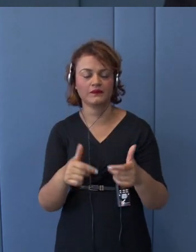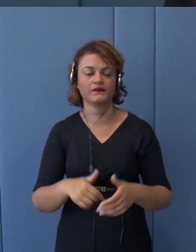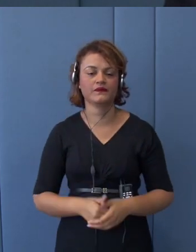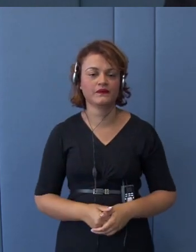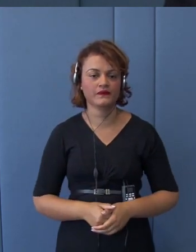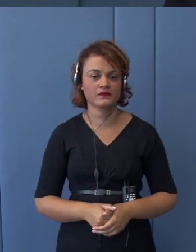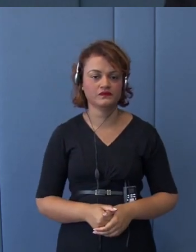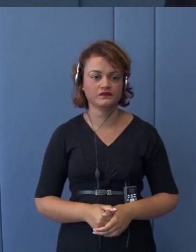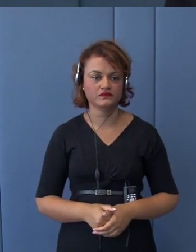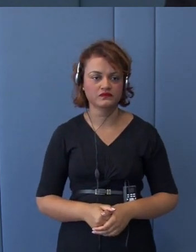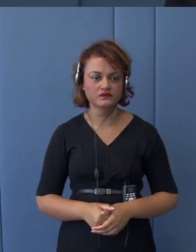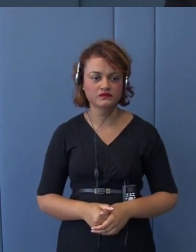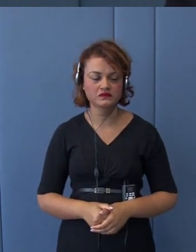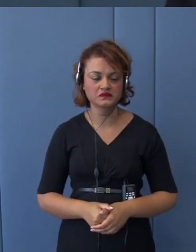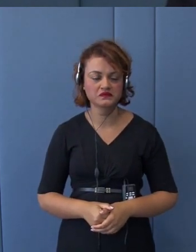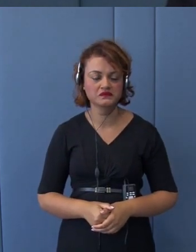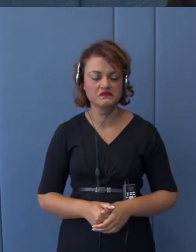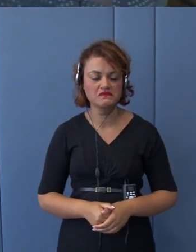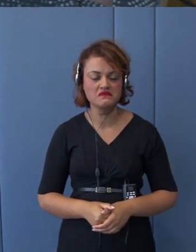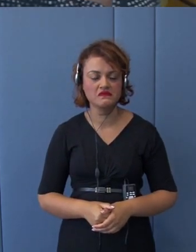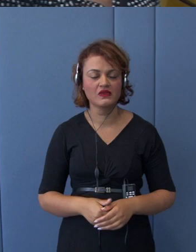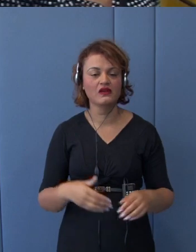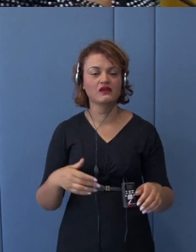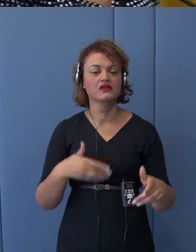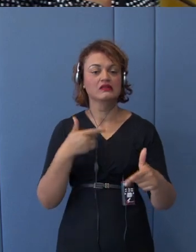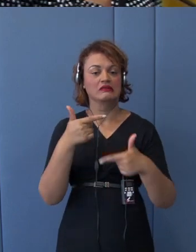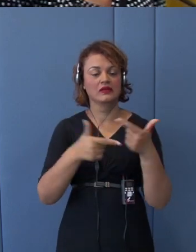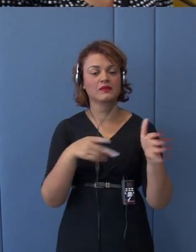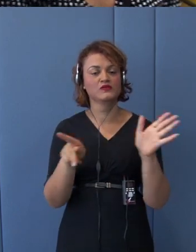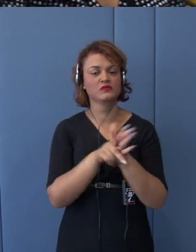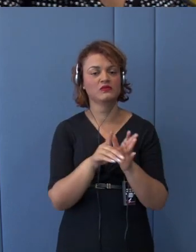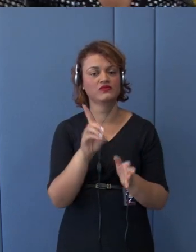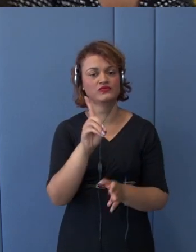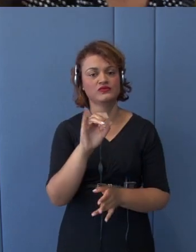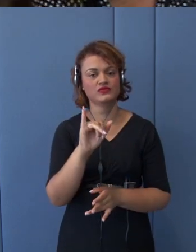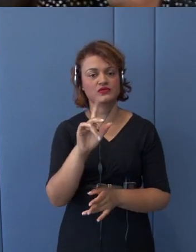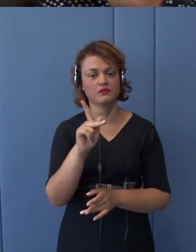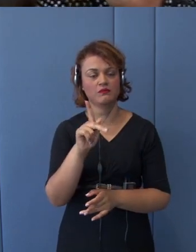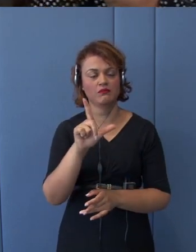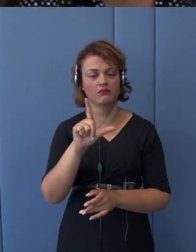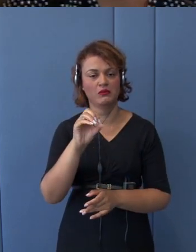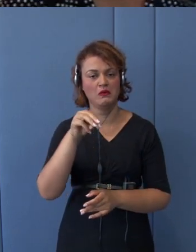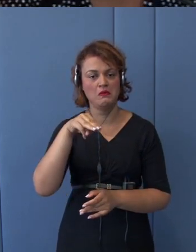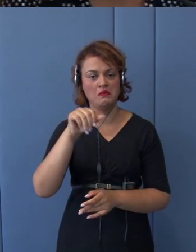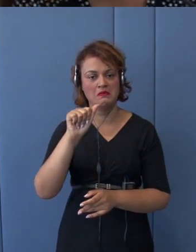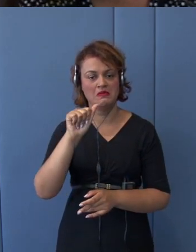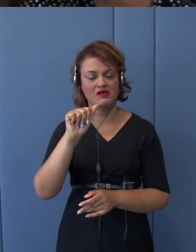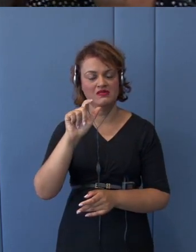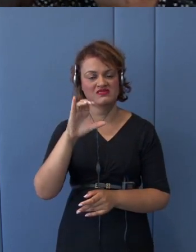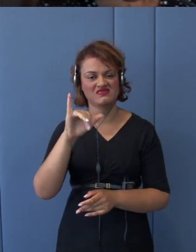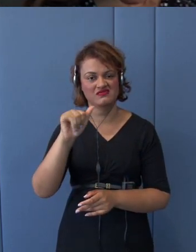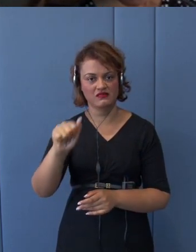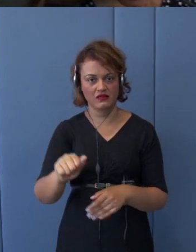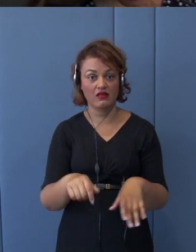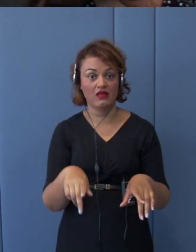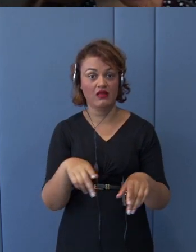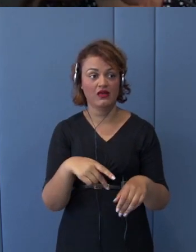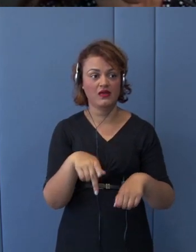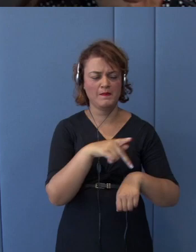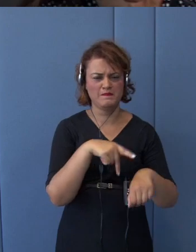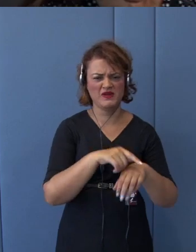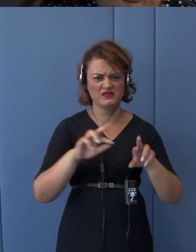in Geneva from 1985 to 1990 and in Brussels from 1995 to